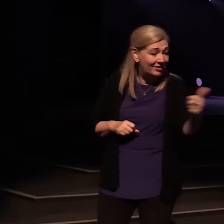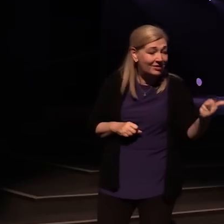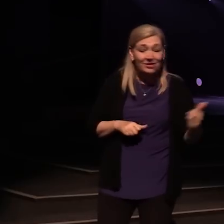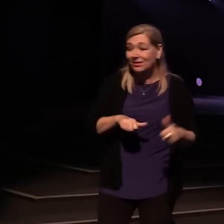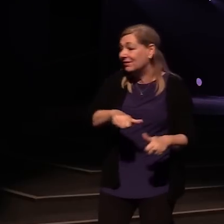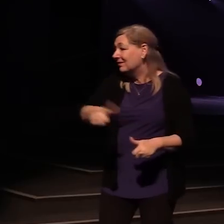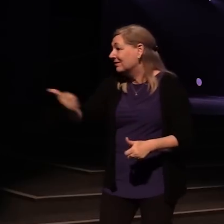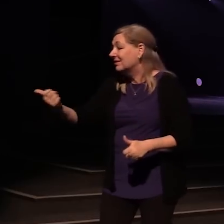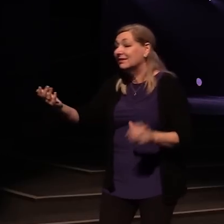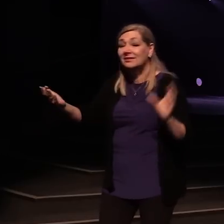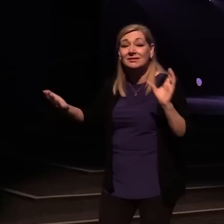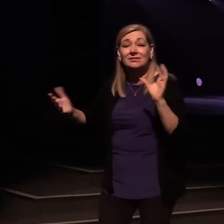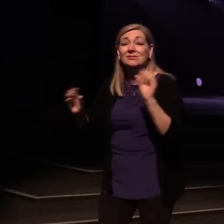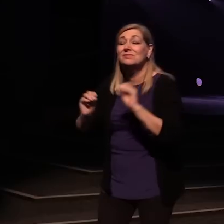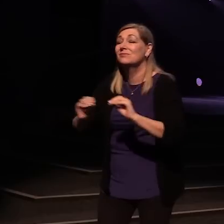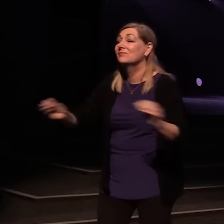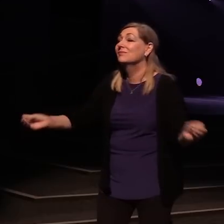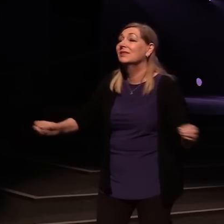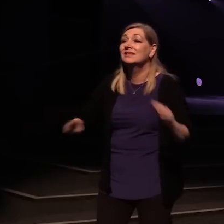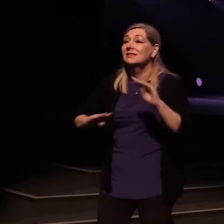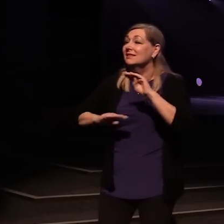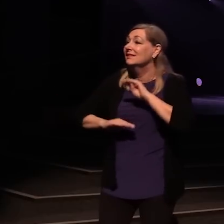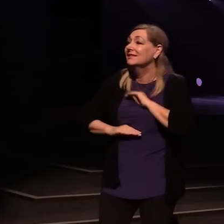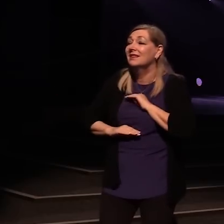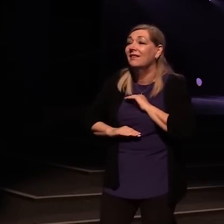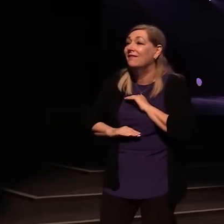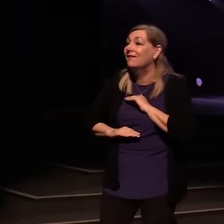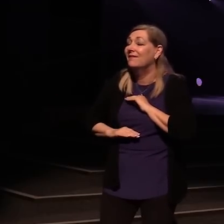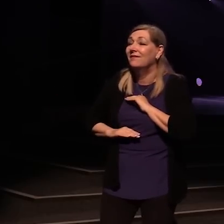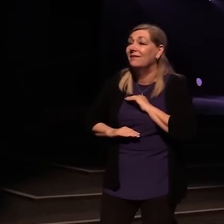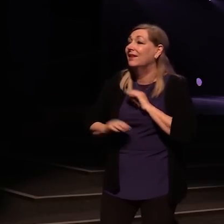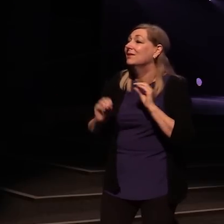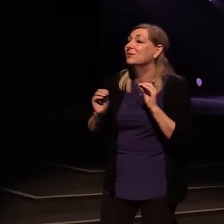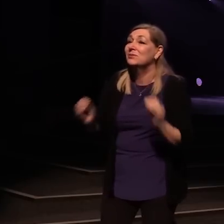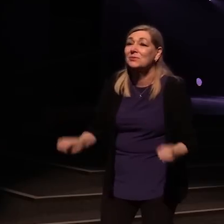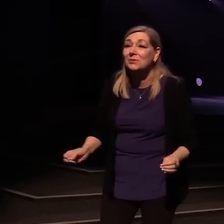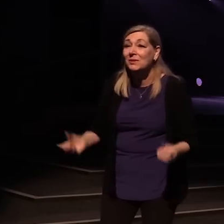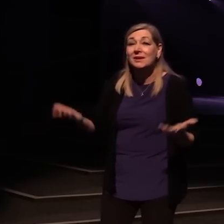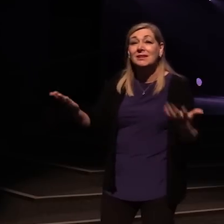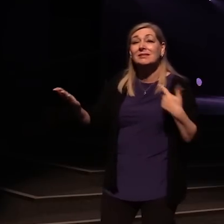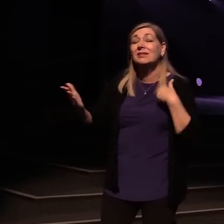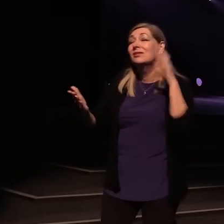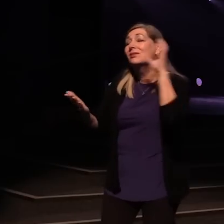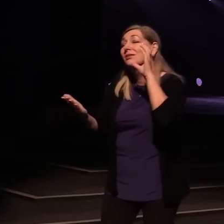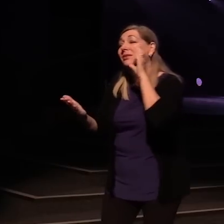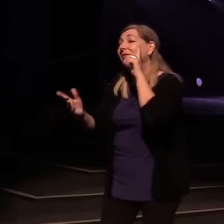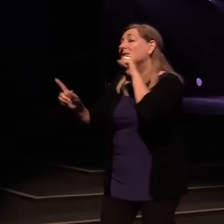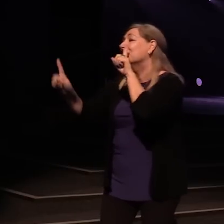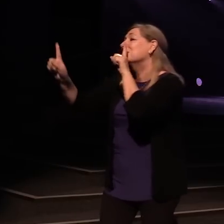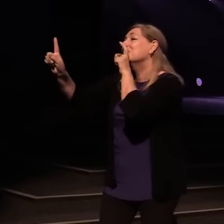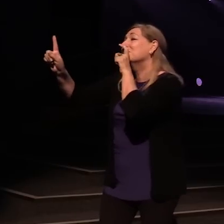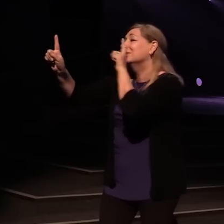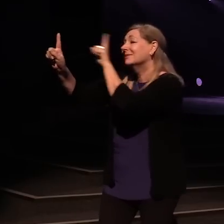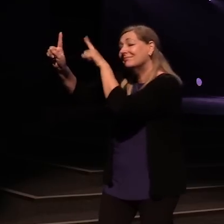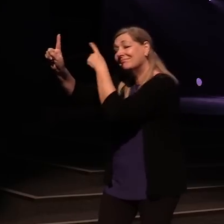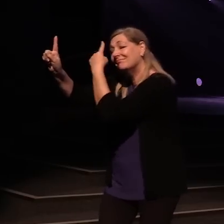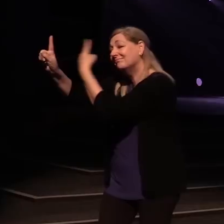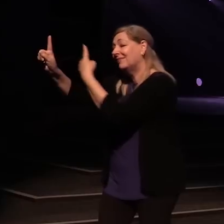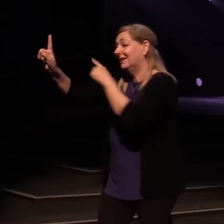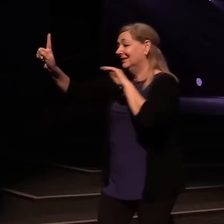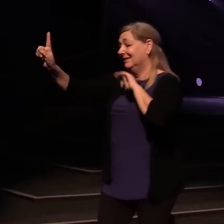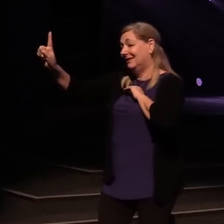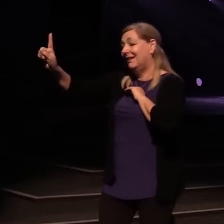You and nothing else And nothing else will do